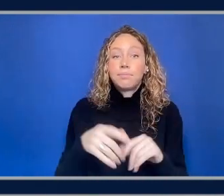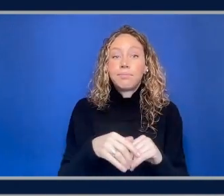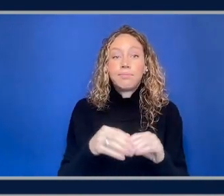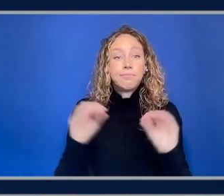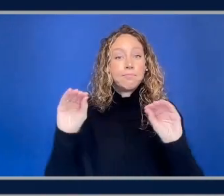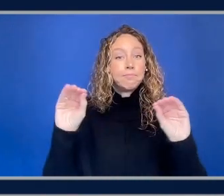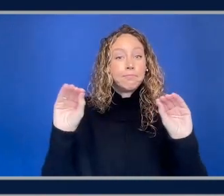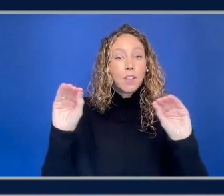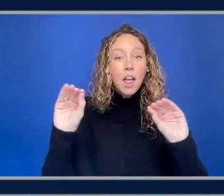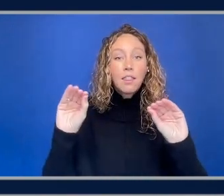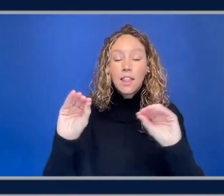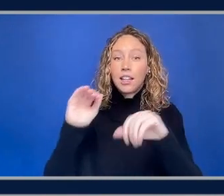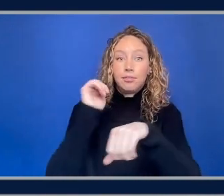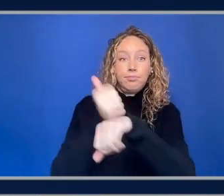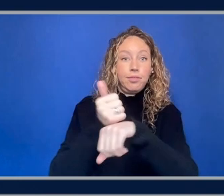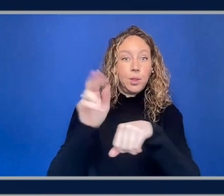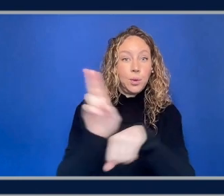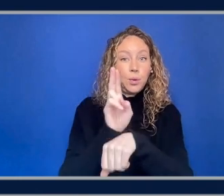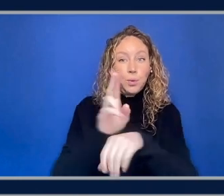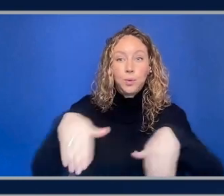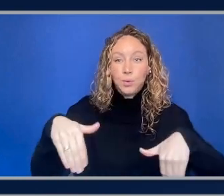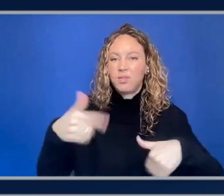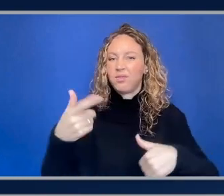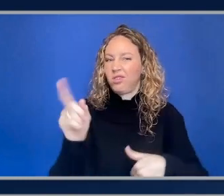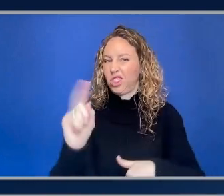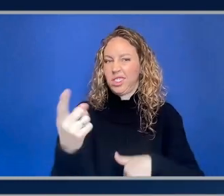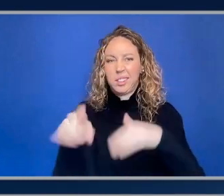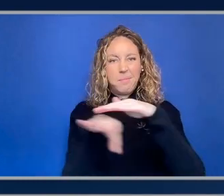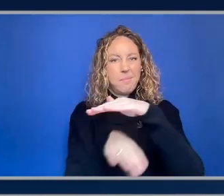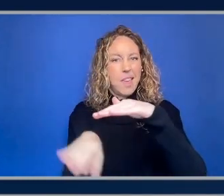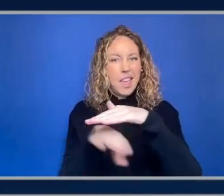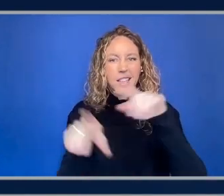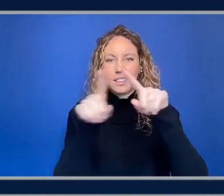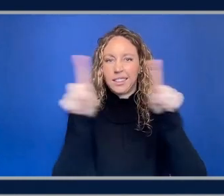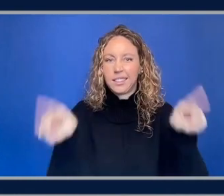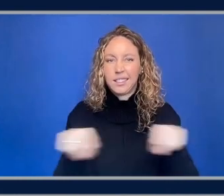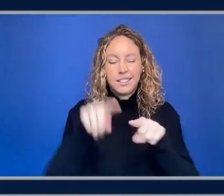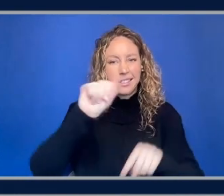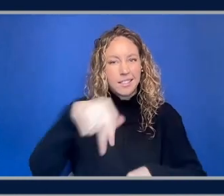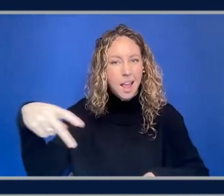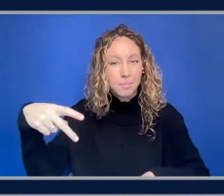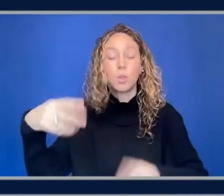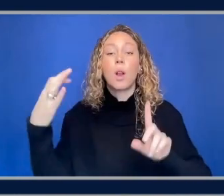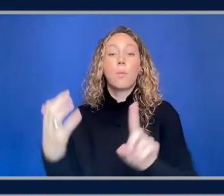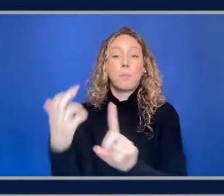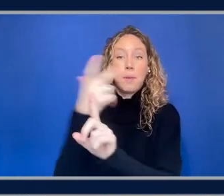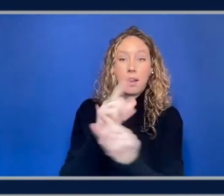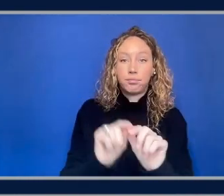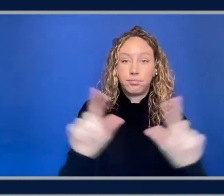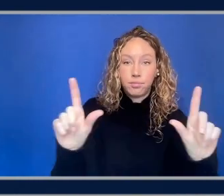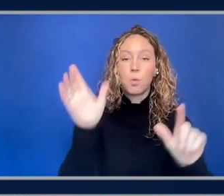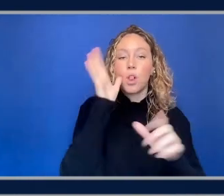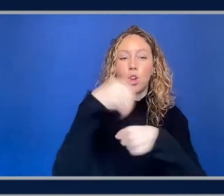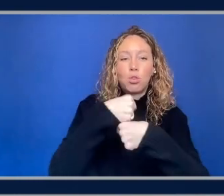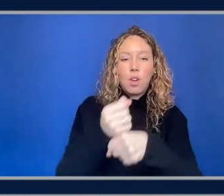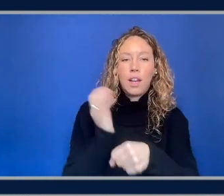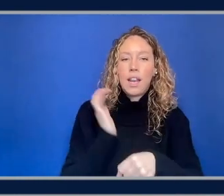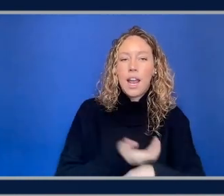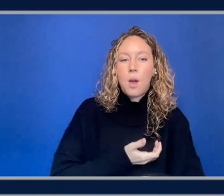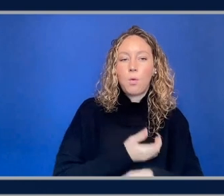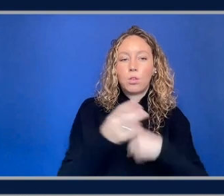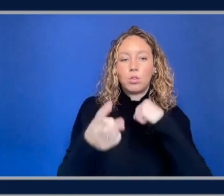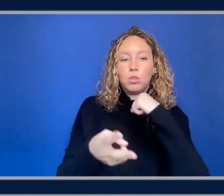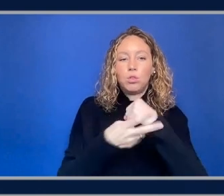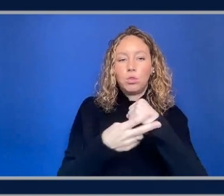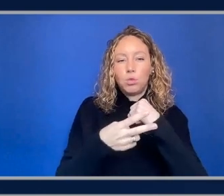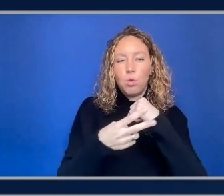implemented yet so I just have this very basic uh application so let's go and actually create our storage browser component and add it to